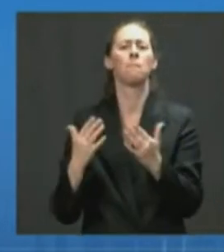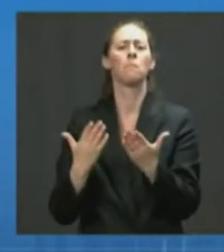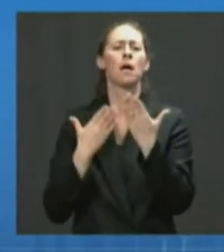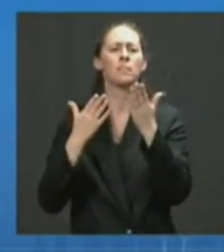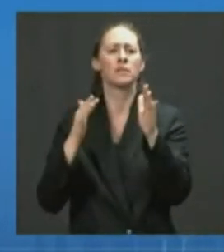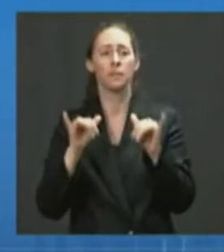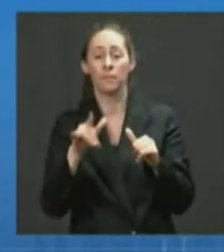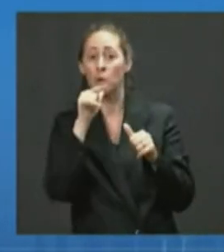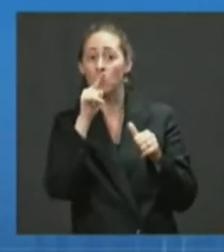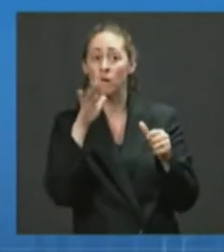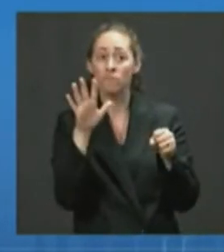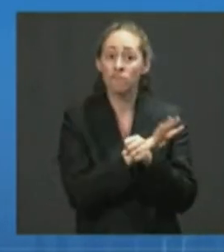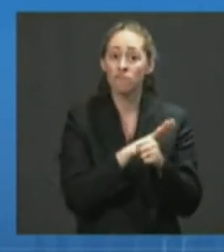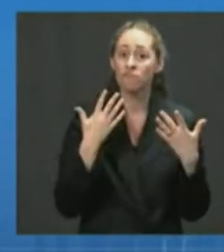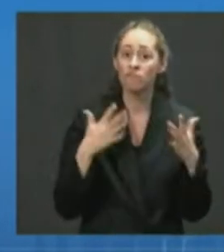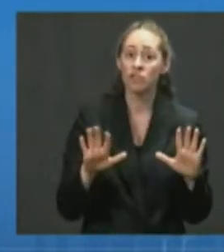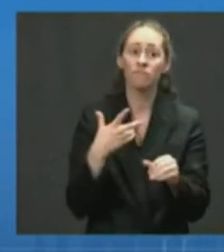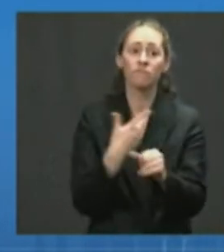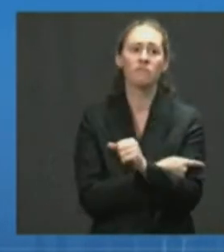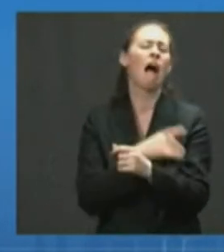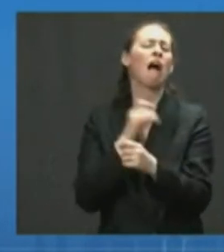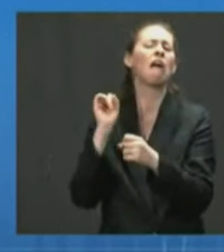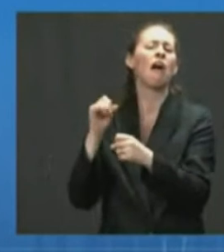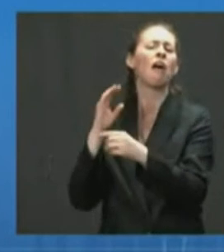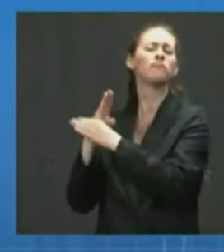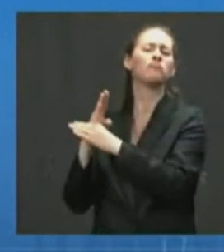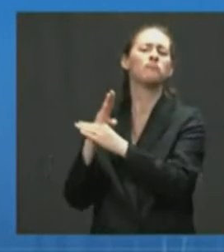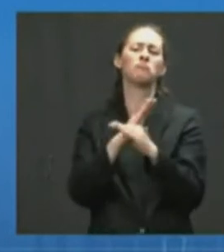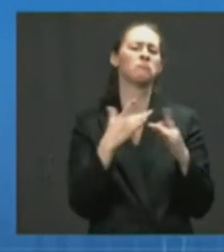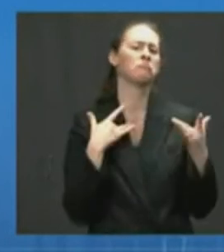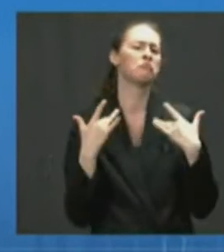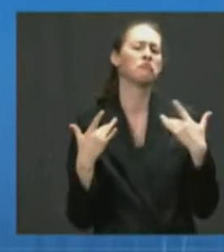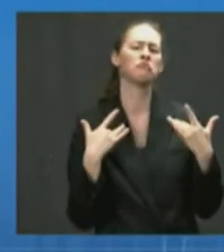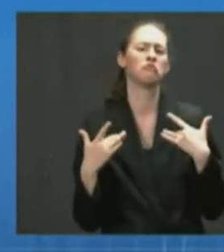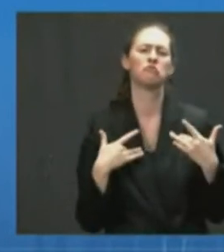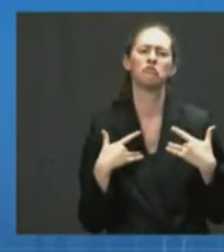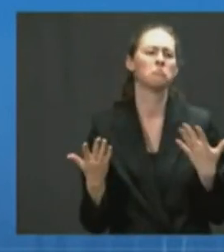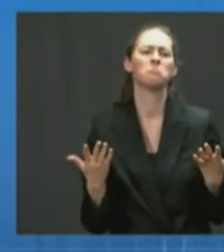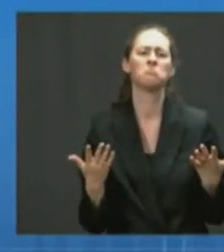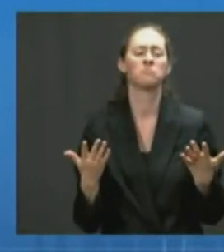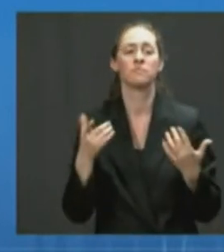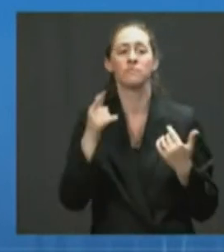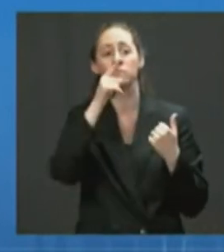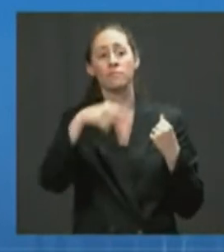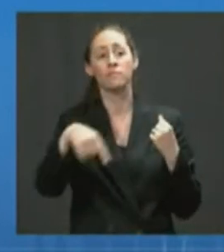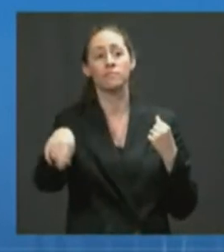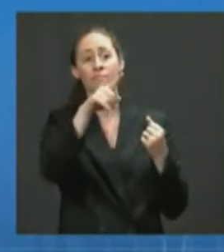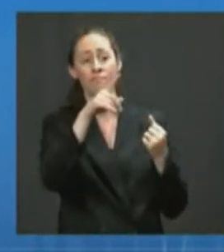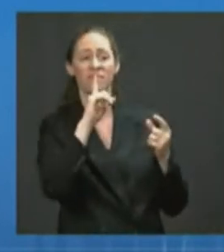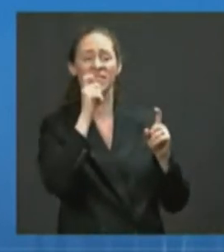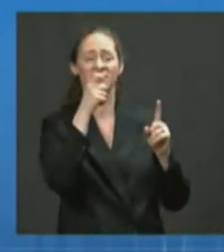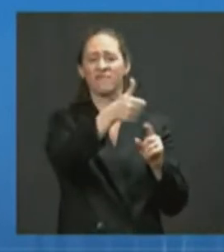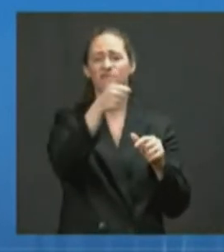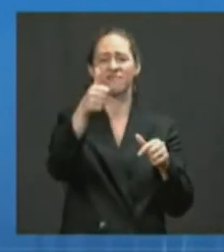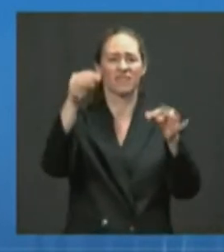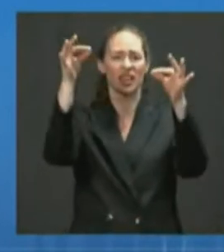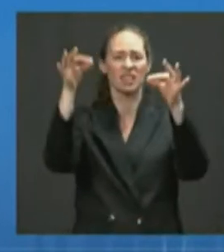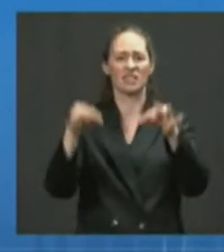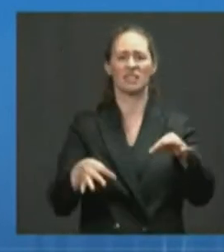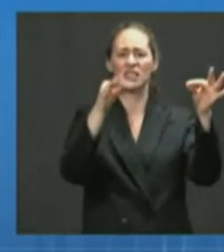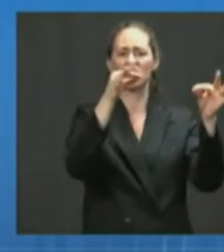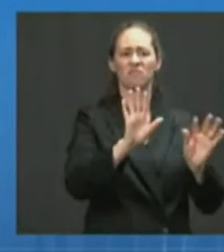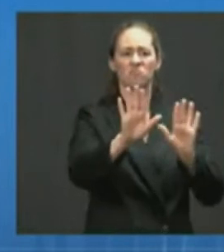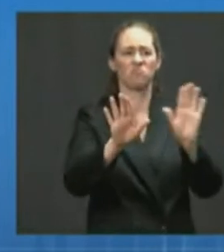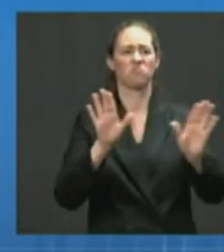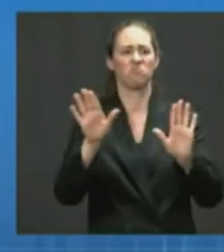protected from severe illness, and we've always said that communities and individuals need to make the decisions that are right for them based on what's going on in their